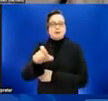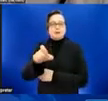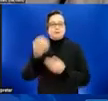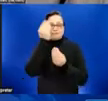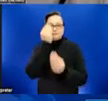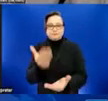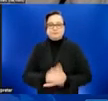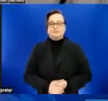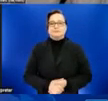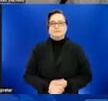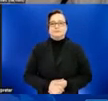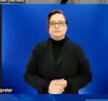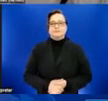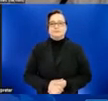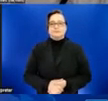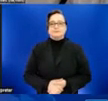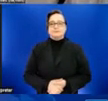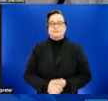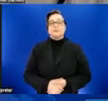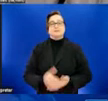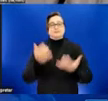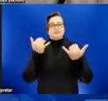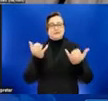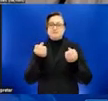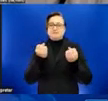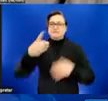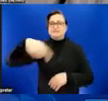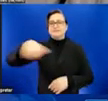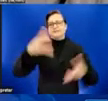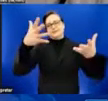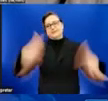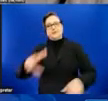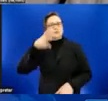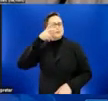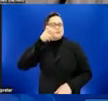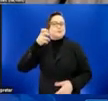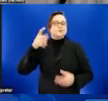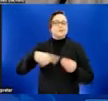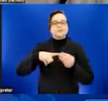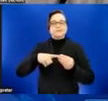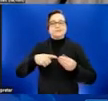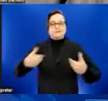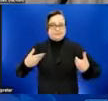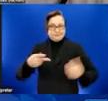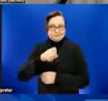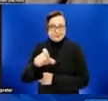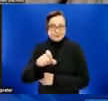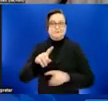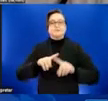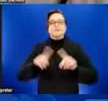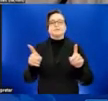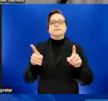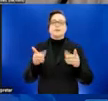By now, many of you have probably heard about monkeypox, but I wanted to provide a brief overview. Monkeypox is a rare